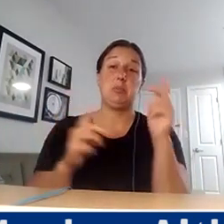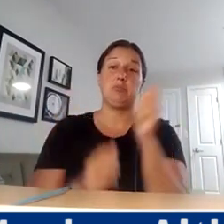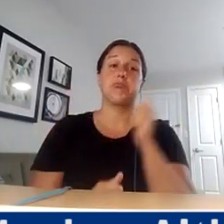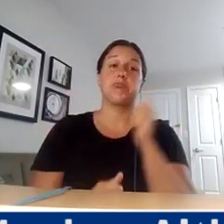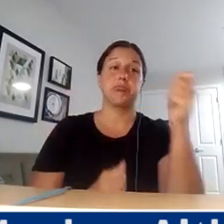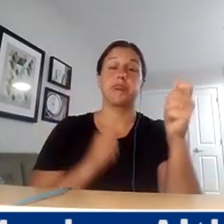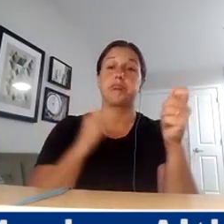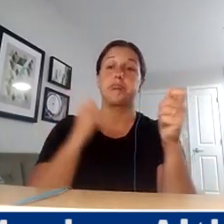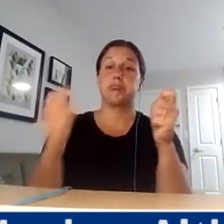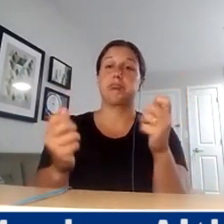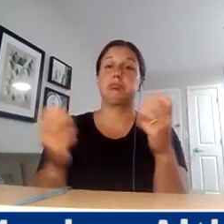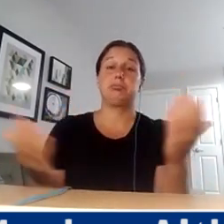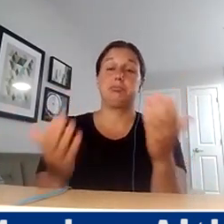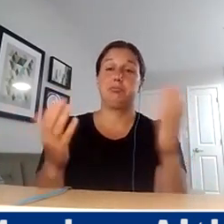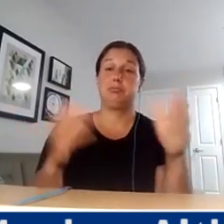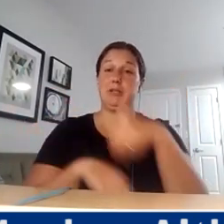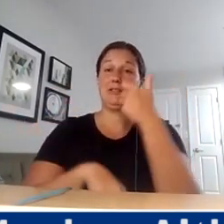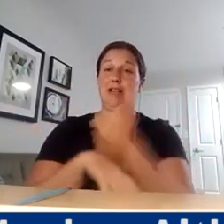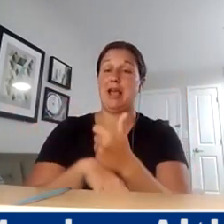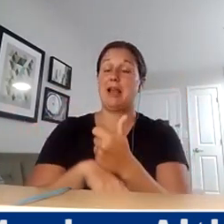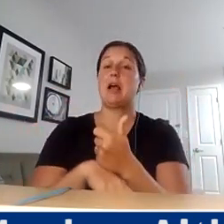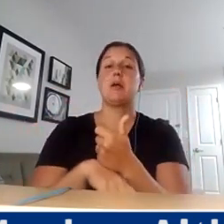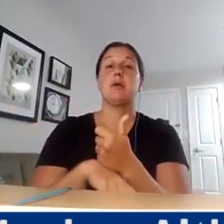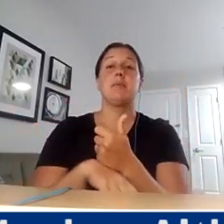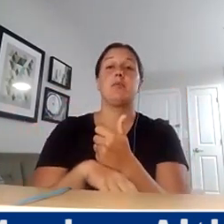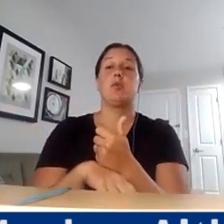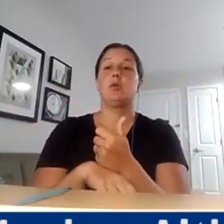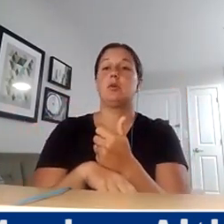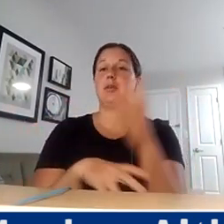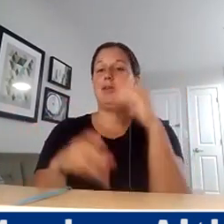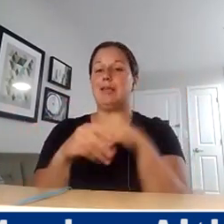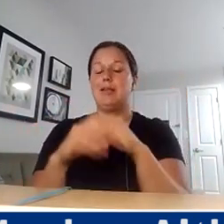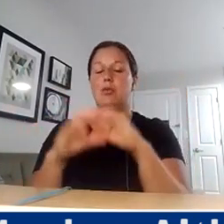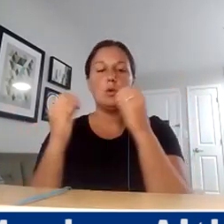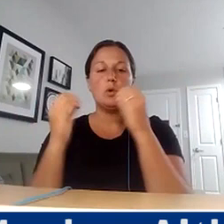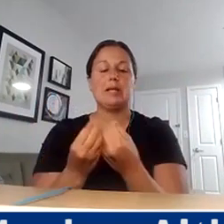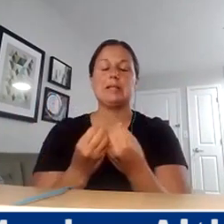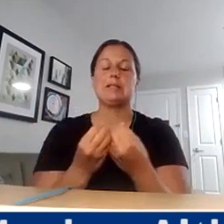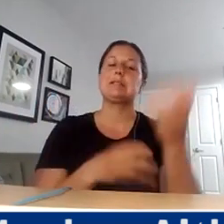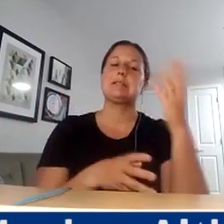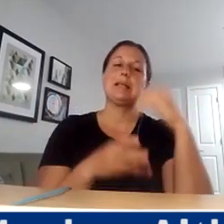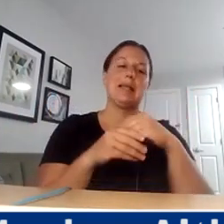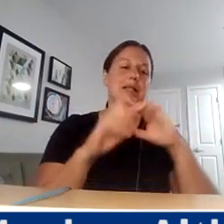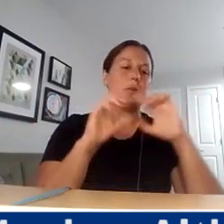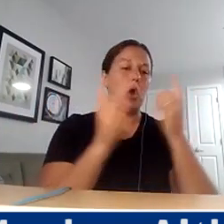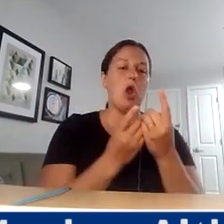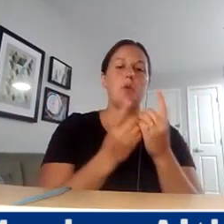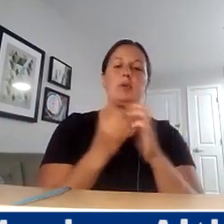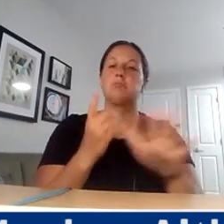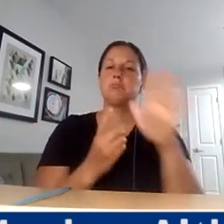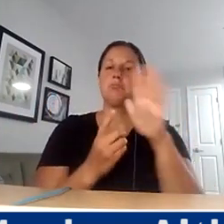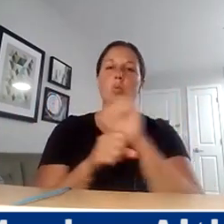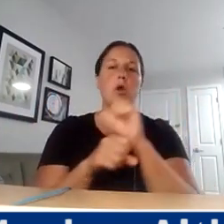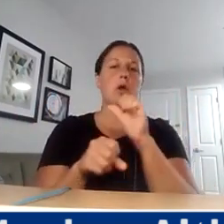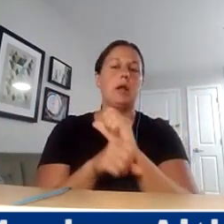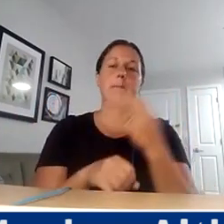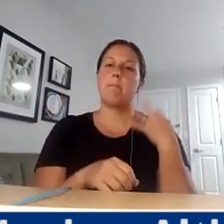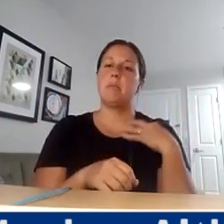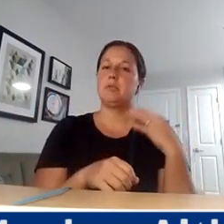our departments, within our commissions, within our organizations here in Pittsburgh to be a leader.